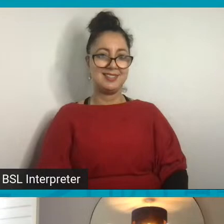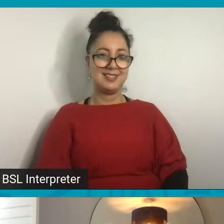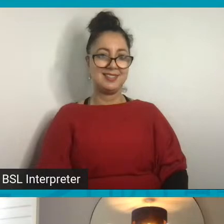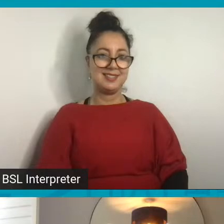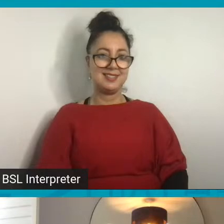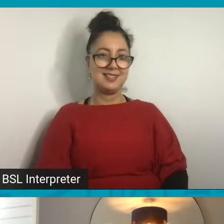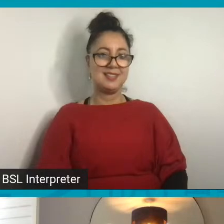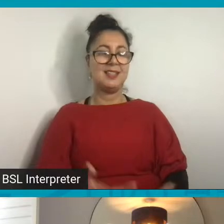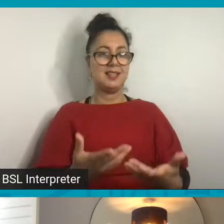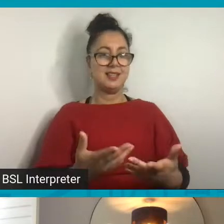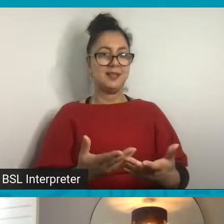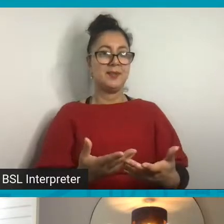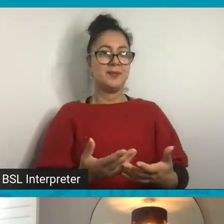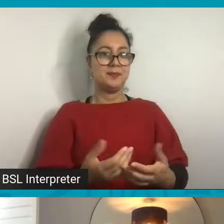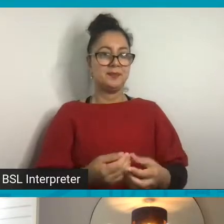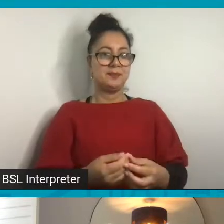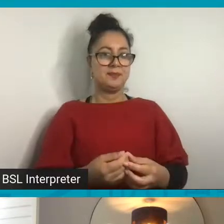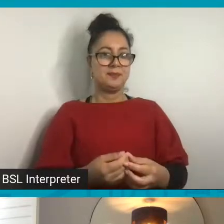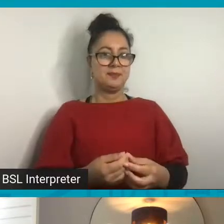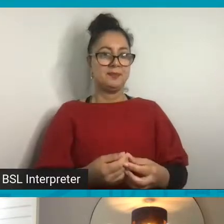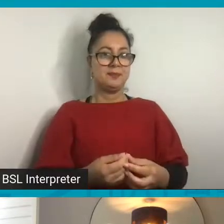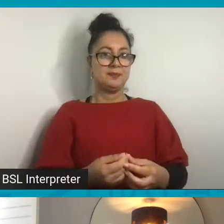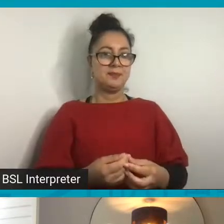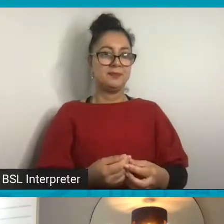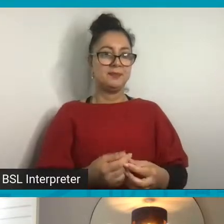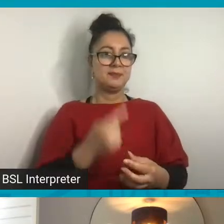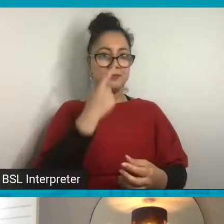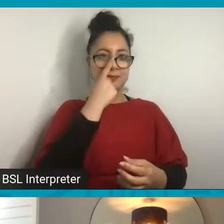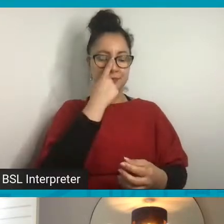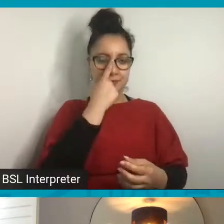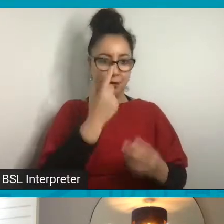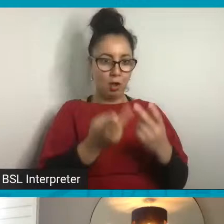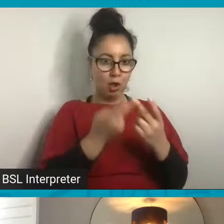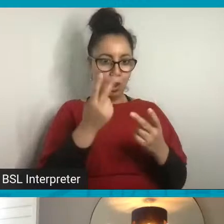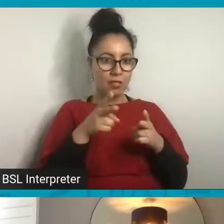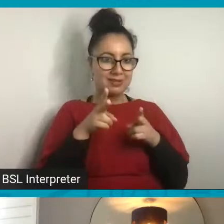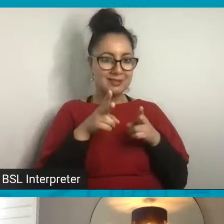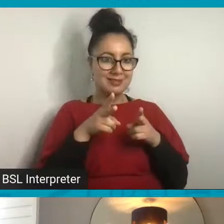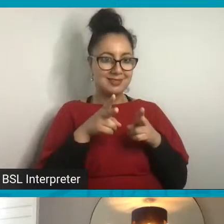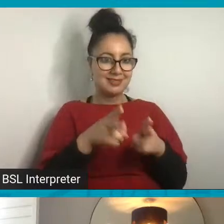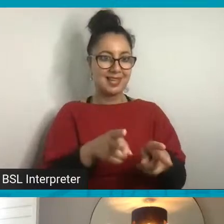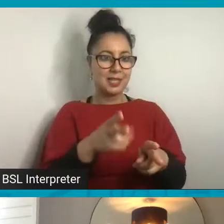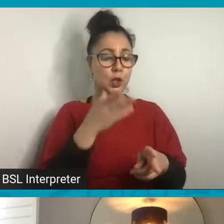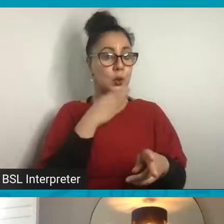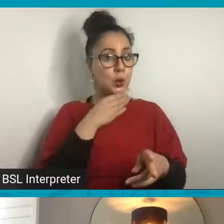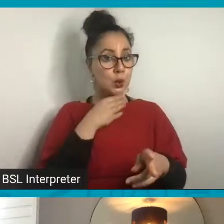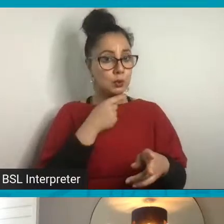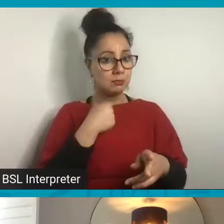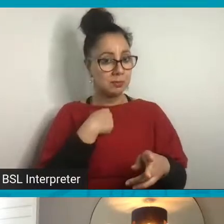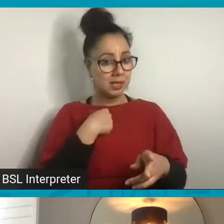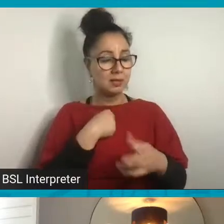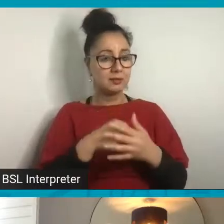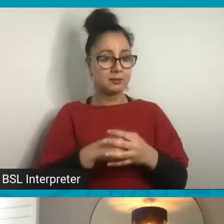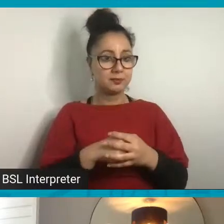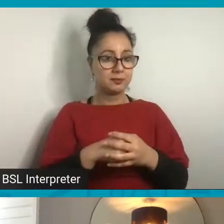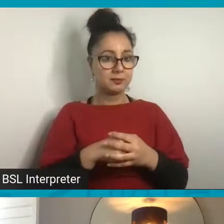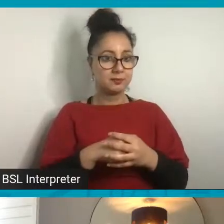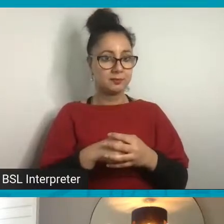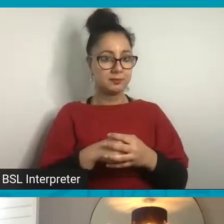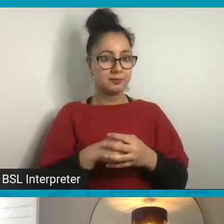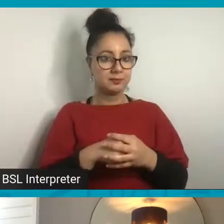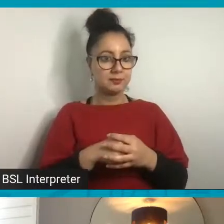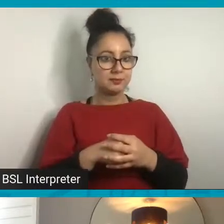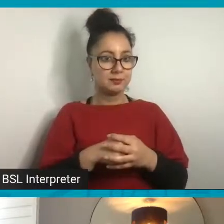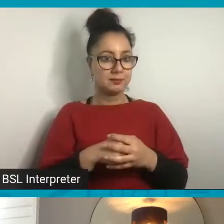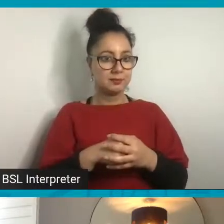so I'm going to tear that down. And then one of the other techniques I often use in my collages is to cut